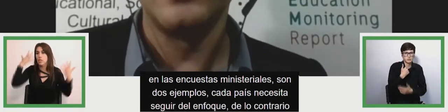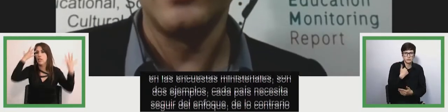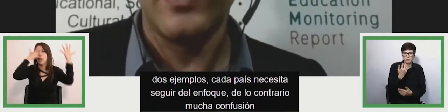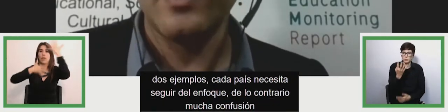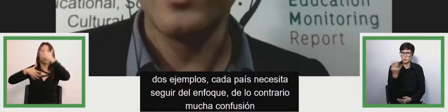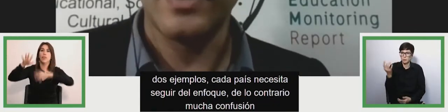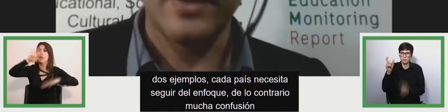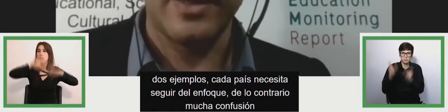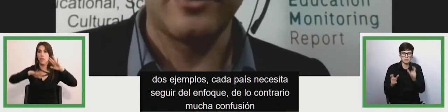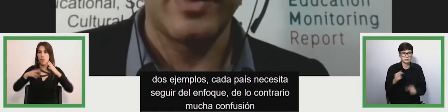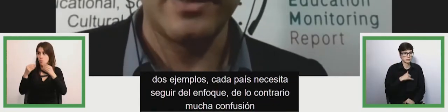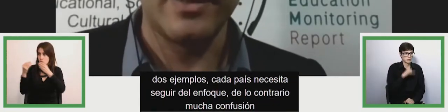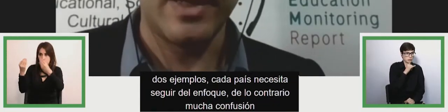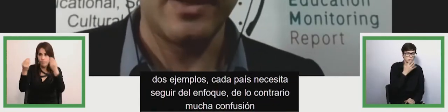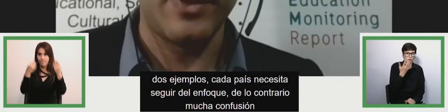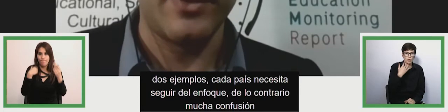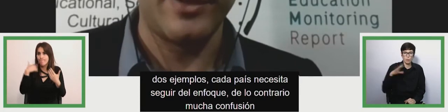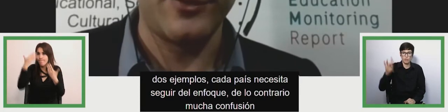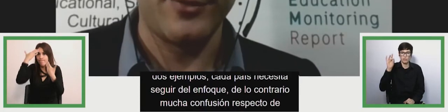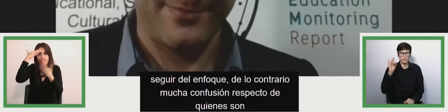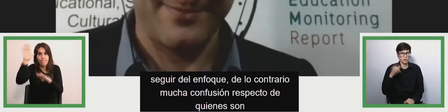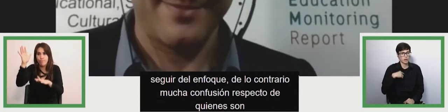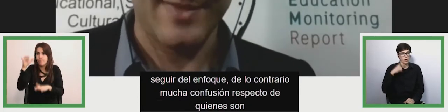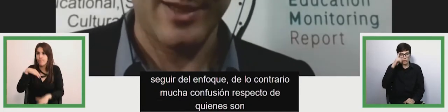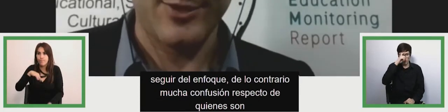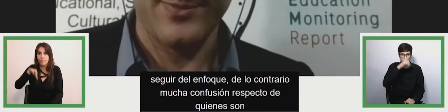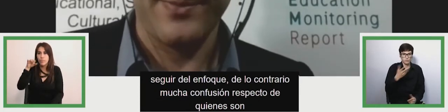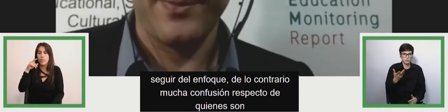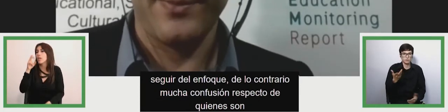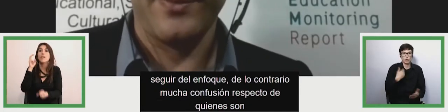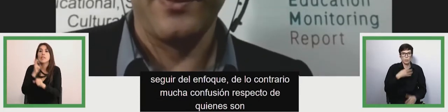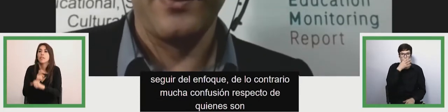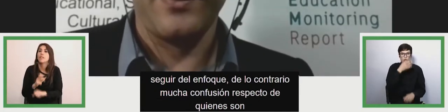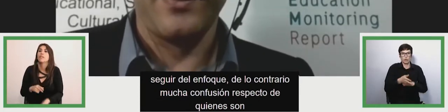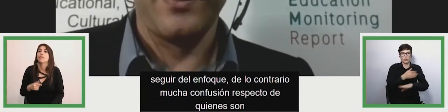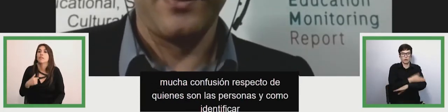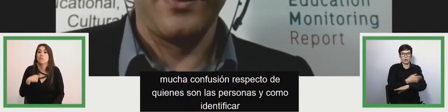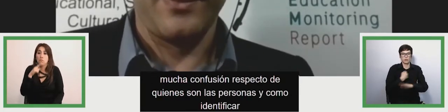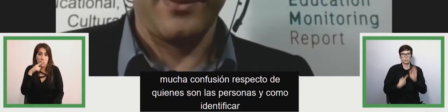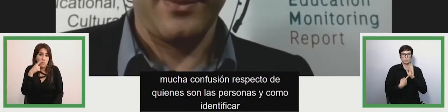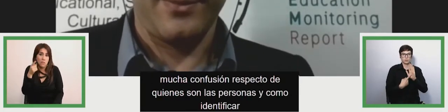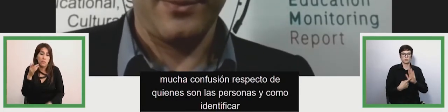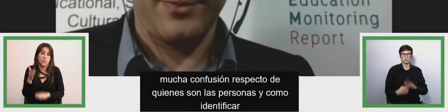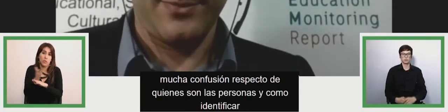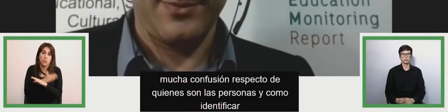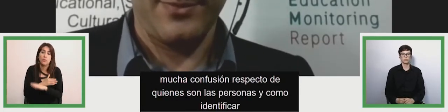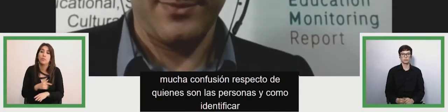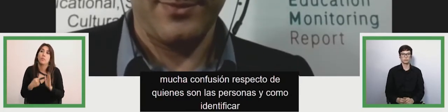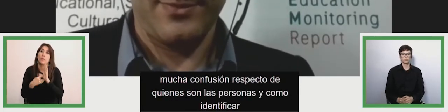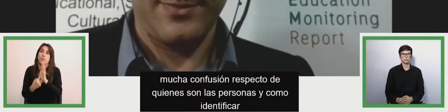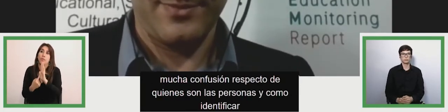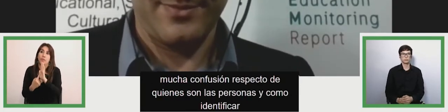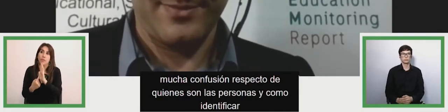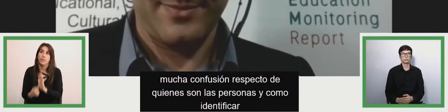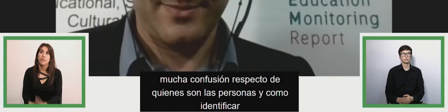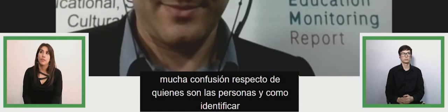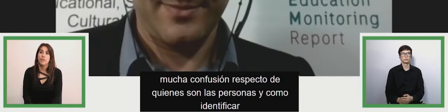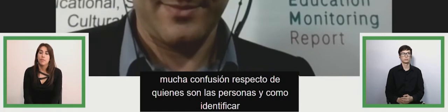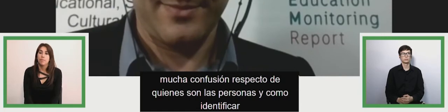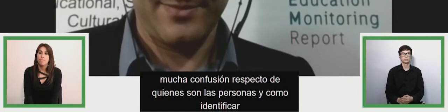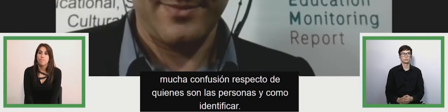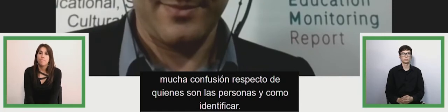as i explained in my presentation thank you terrific thank you very much muchas gracias um